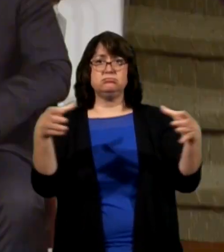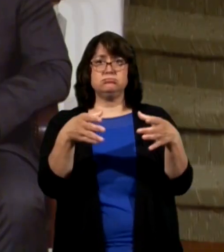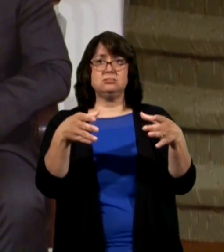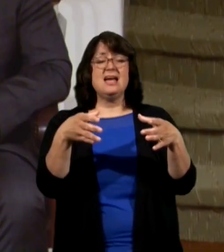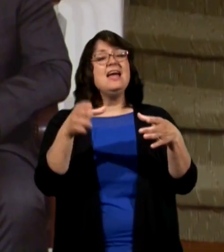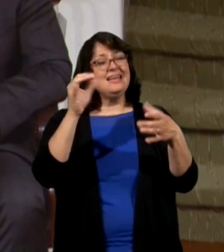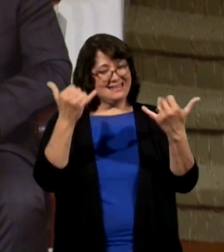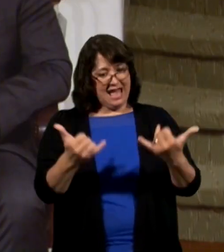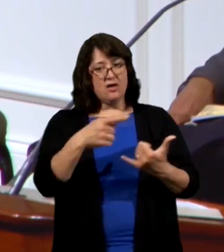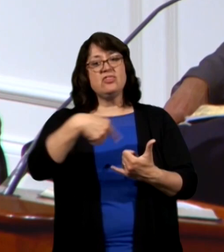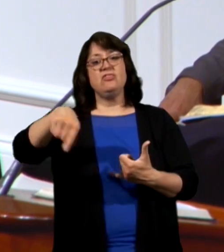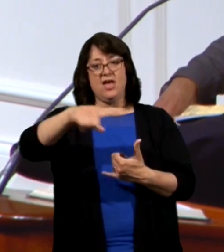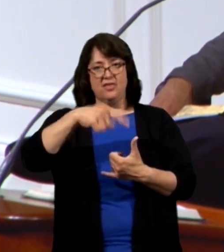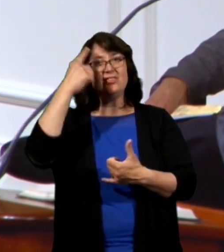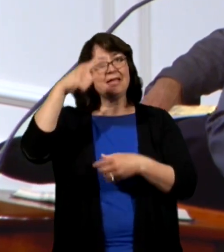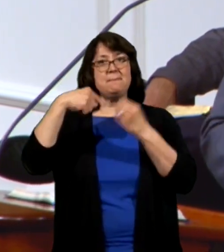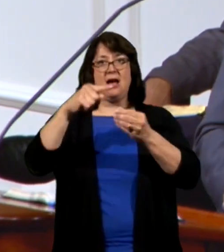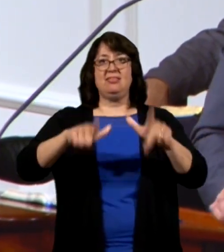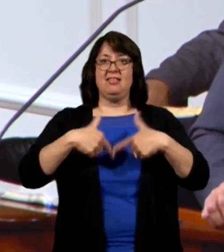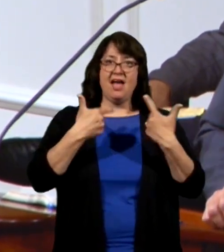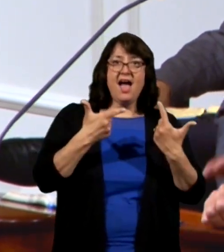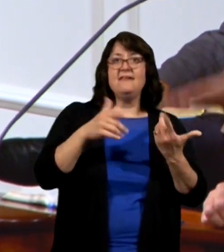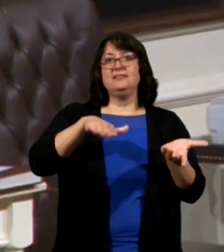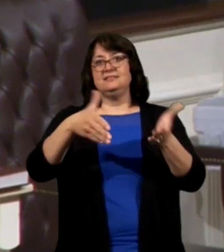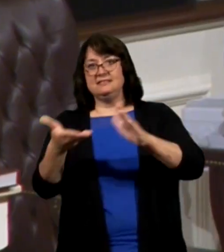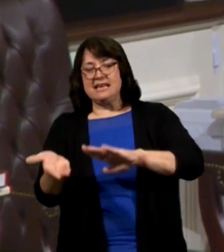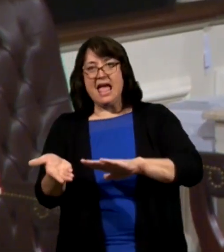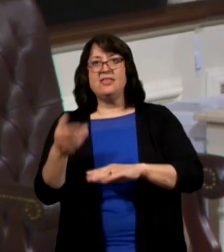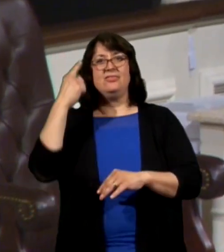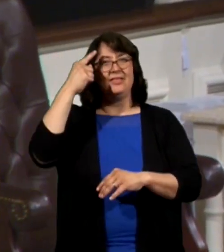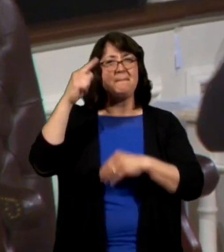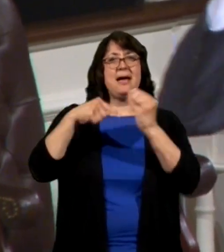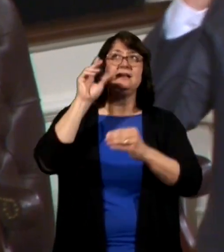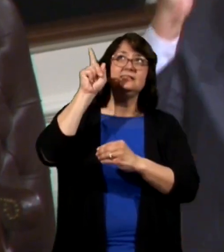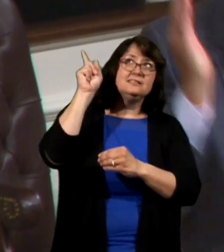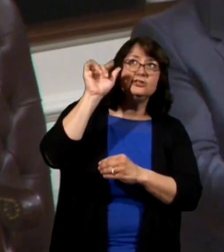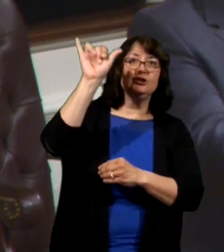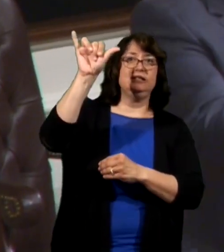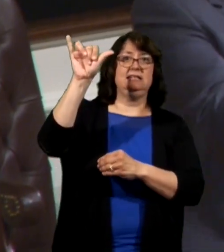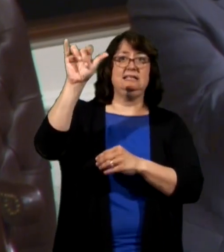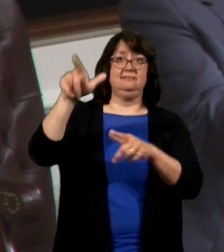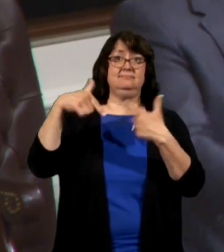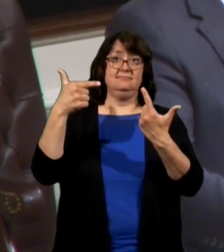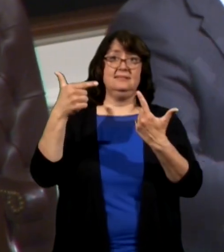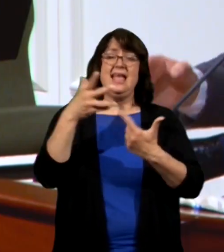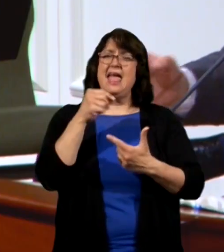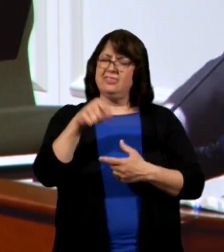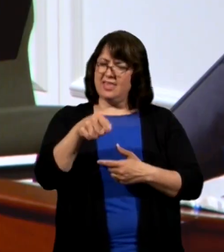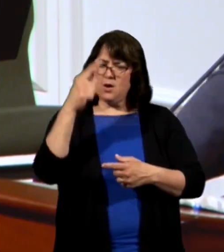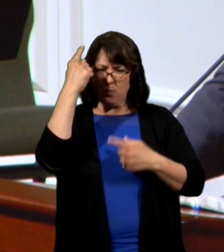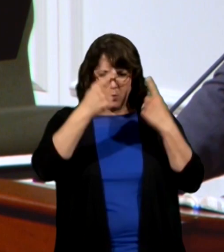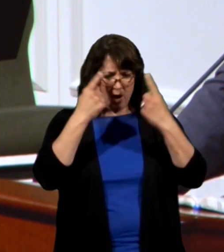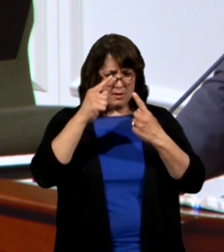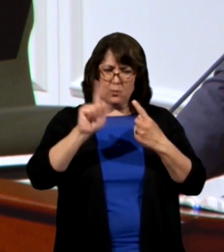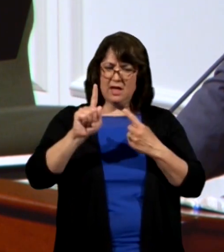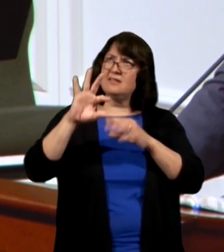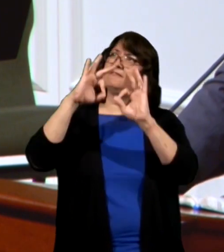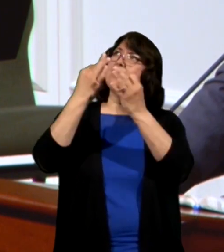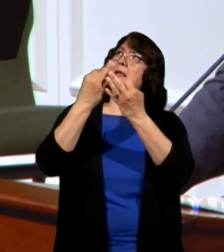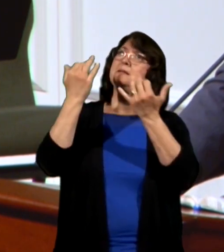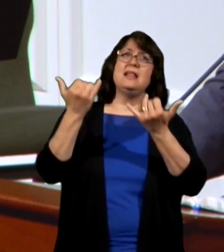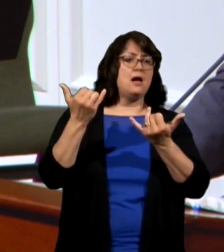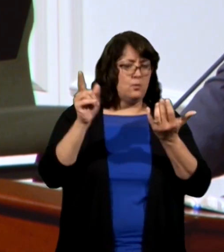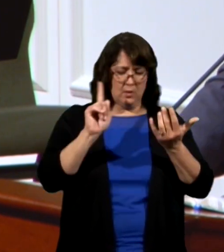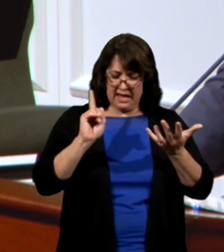now they are thinking about mortality now they are thinking about eternity now they are wondering where their loved one is